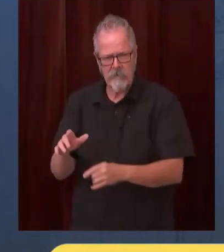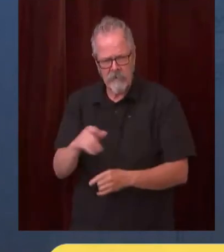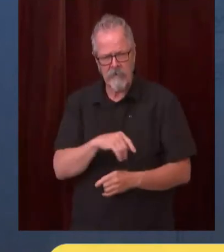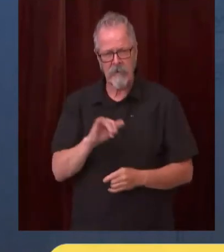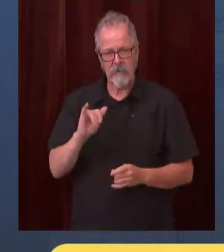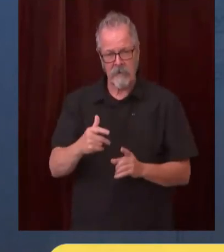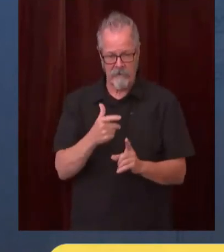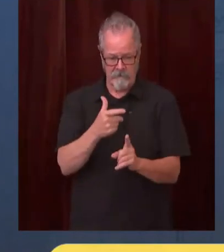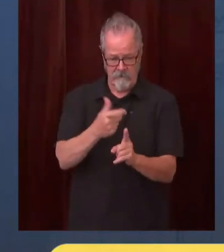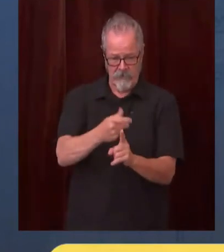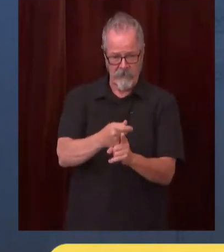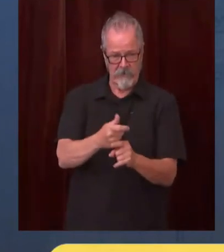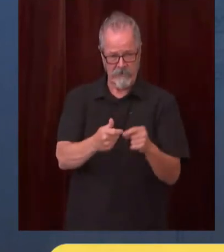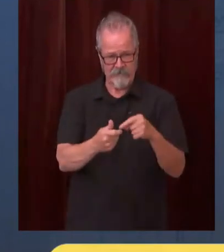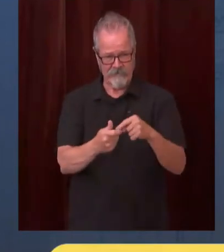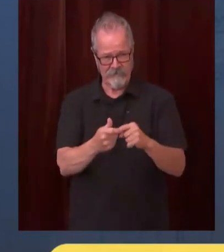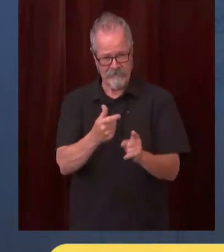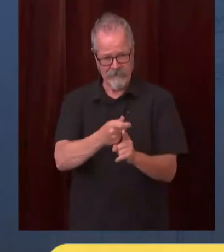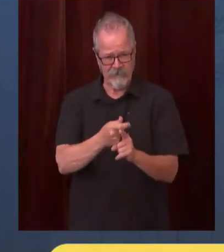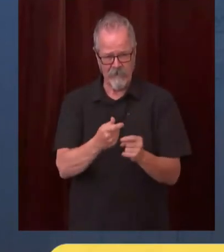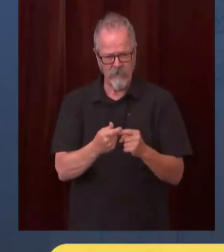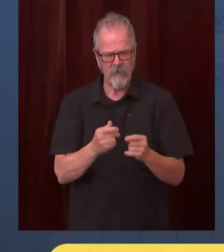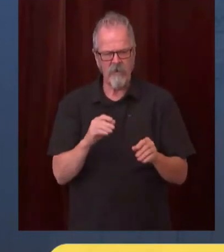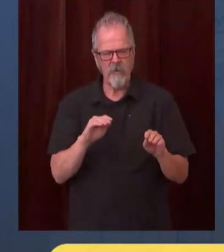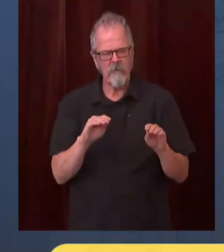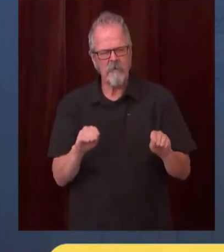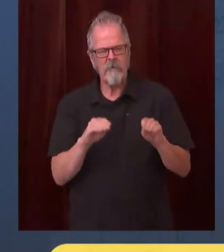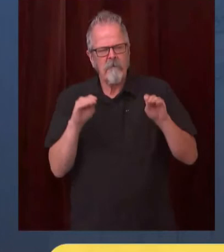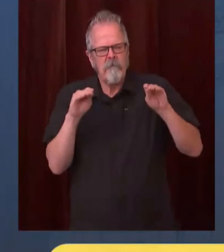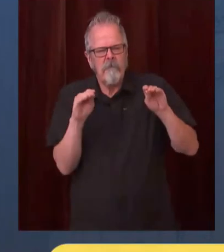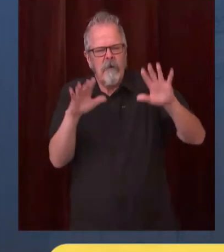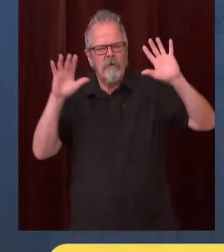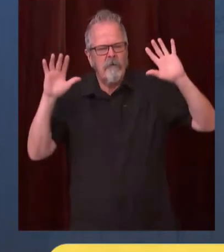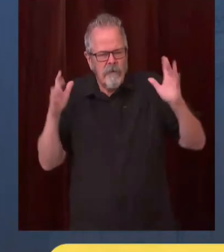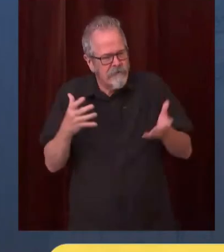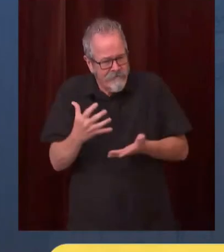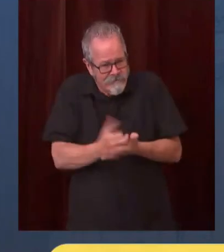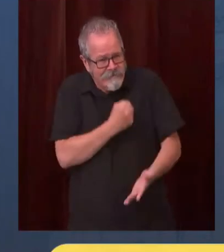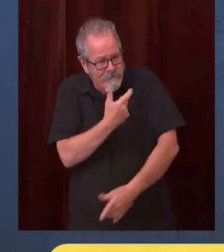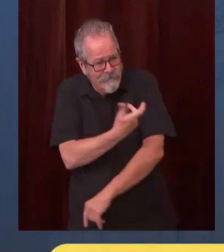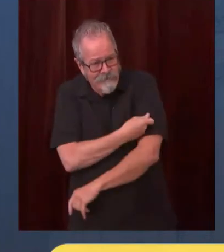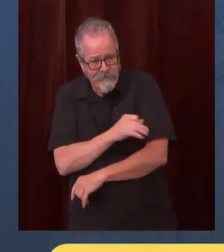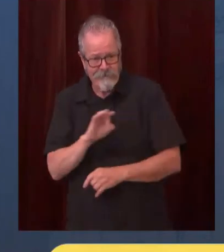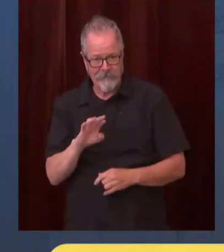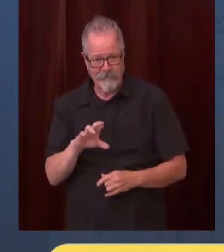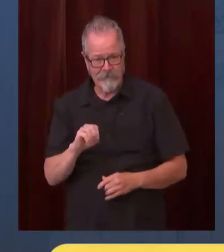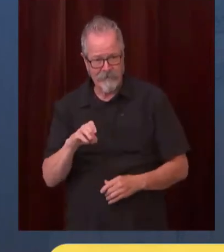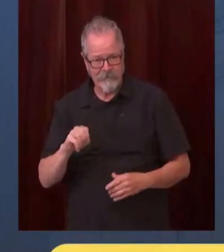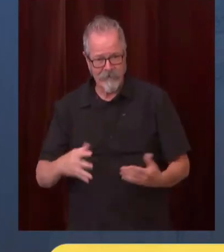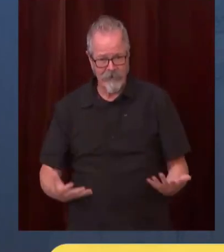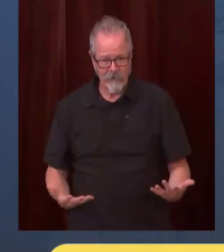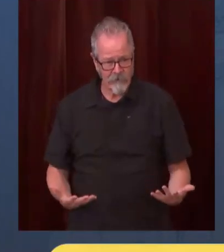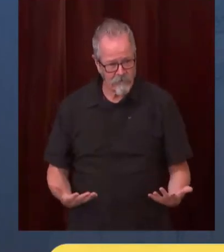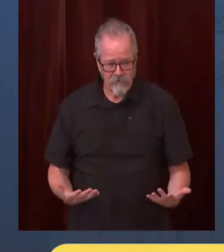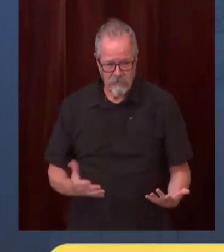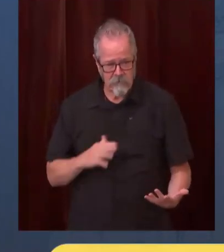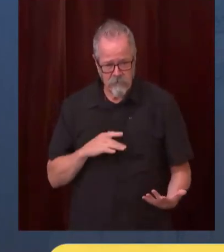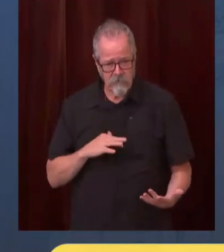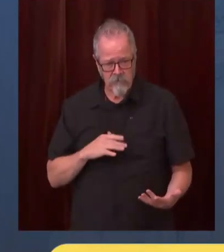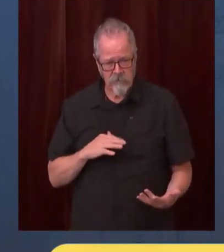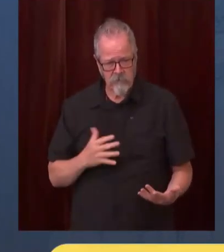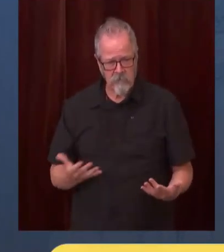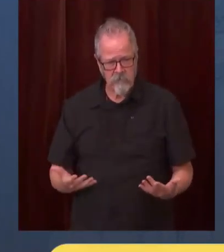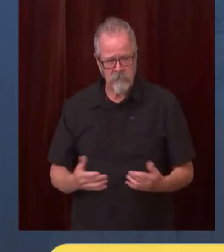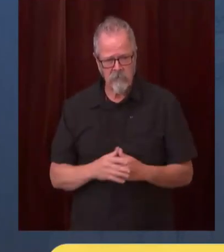around the state and the nation both public and private continue to recognize the perils of unvaccinated folks they're requiring